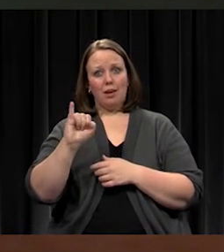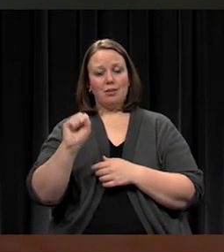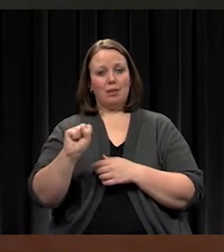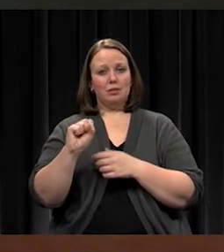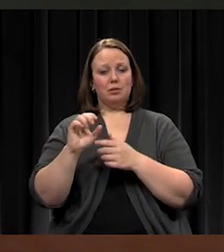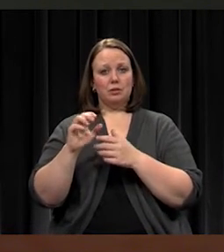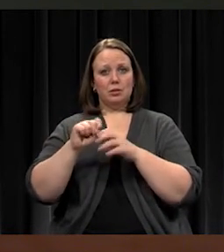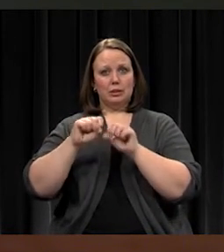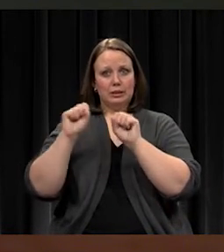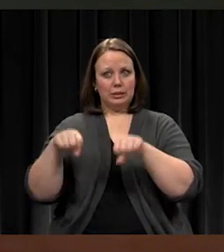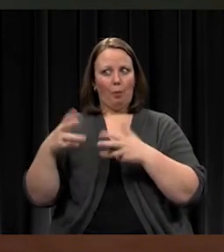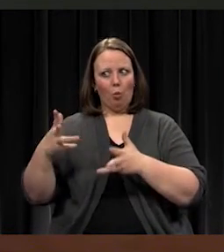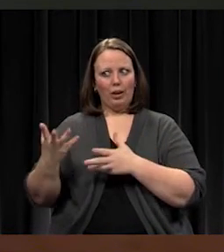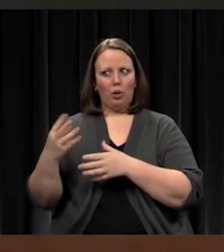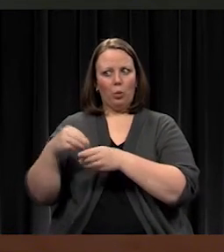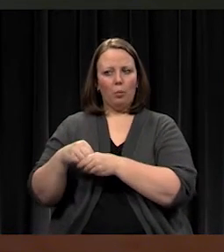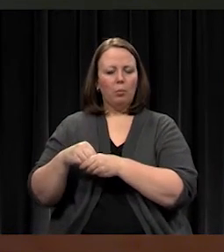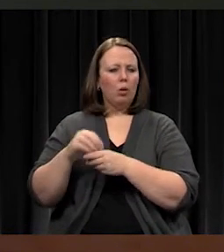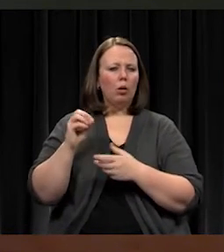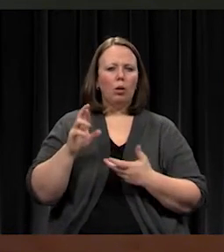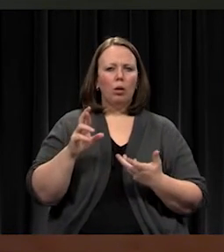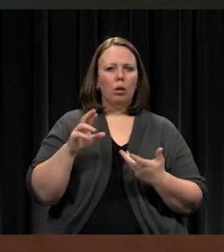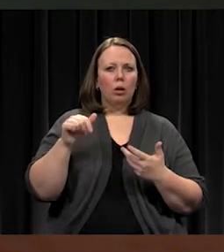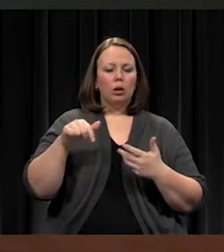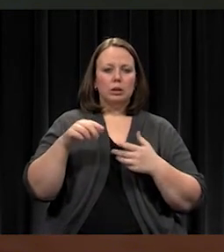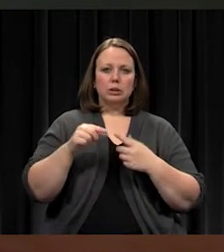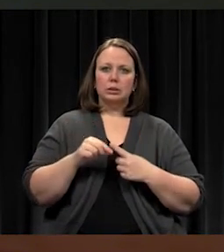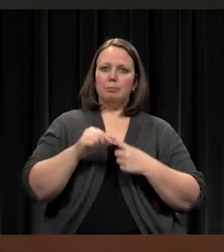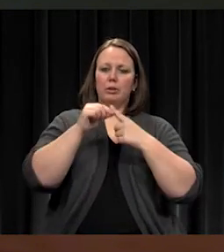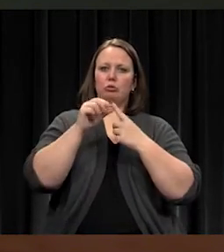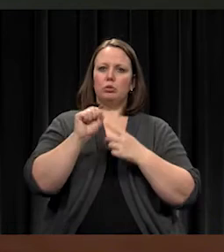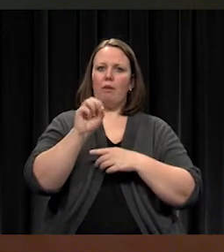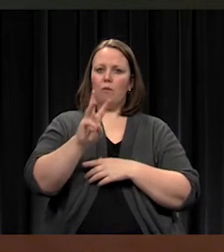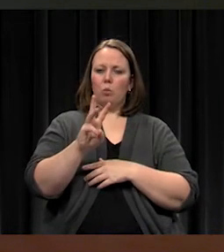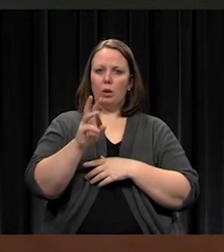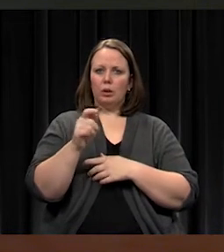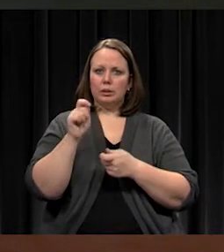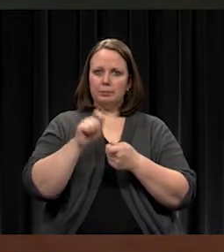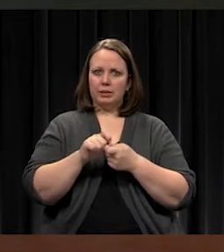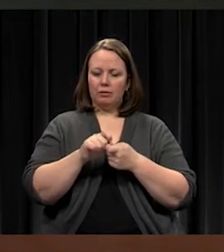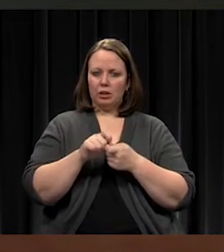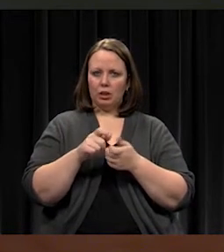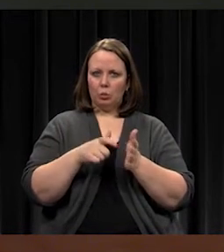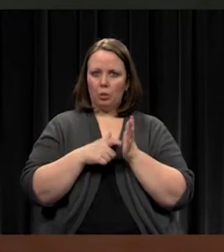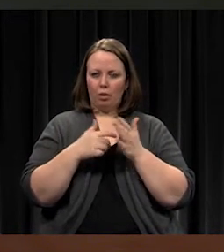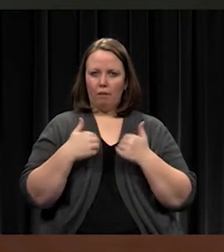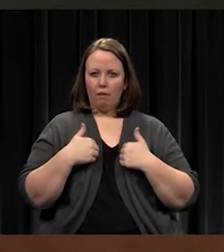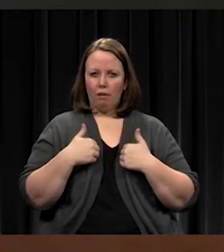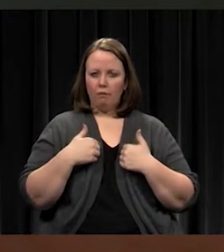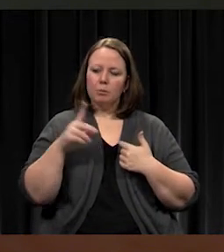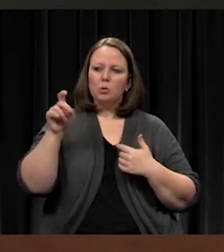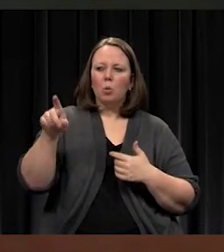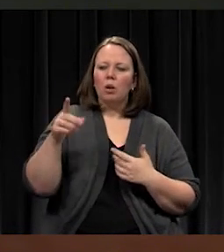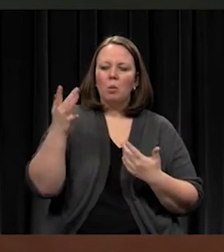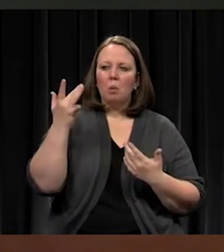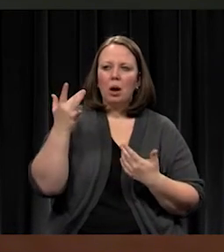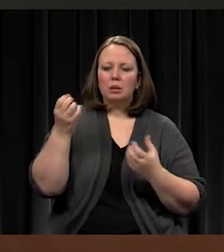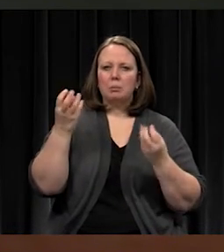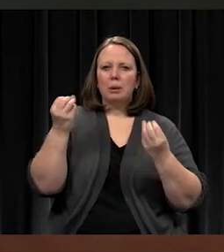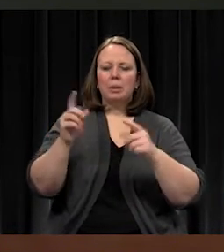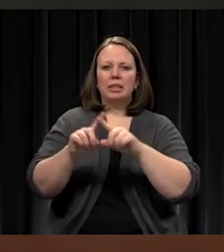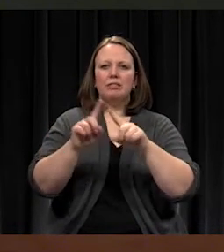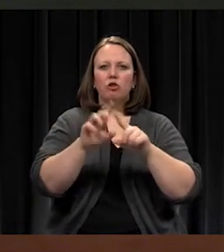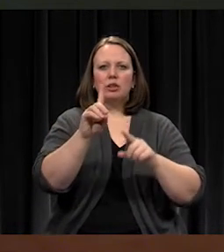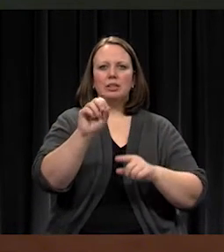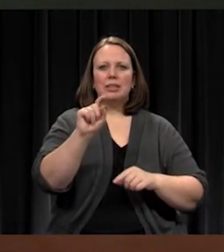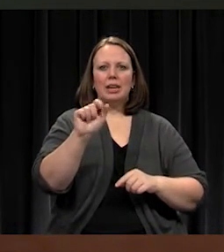incorporated in this? Or is this a special software specifically for this that we have to have? Or just trying to figure out why you have so many different databases out